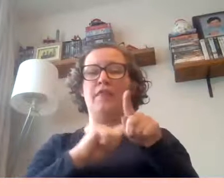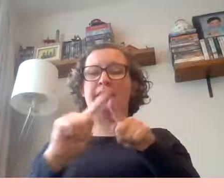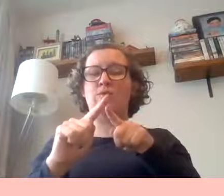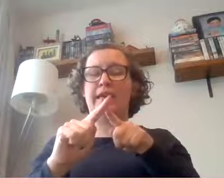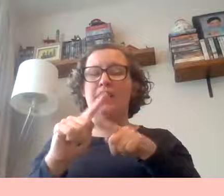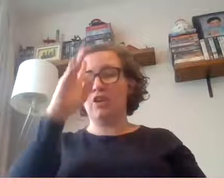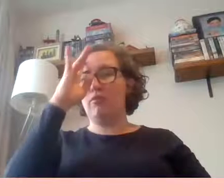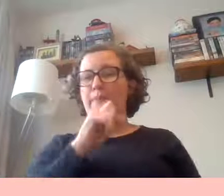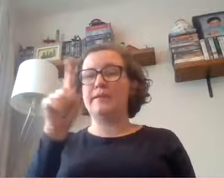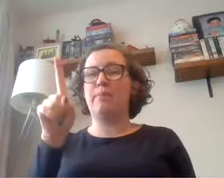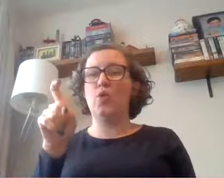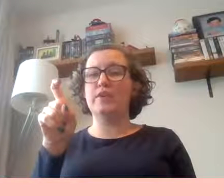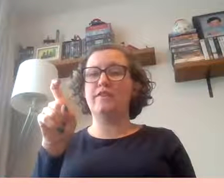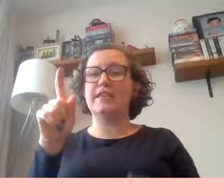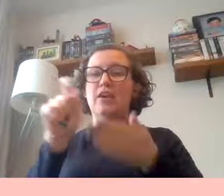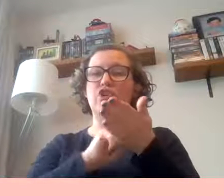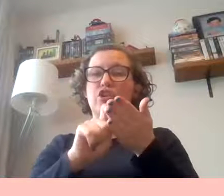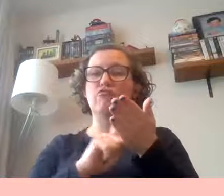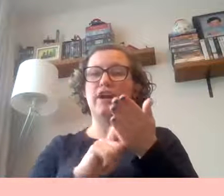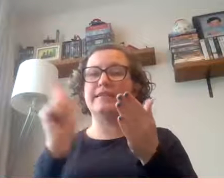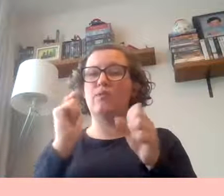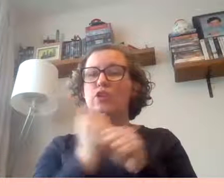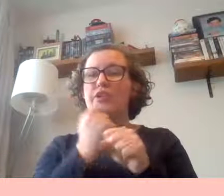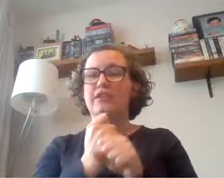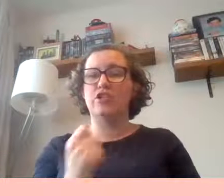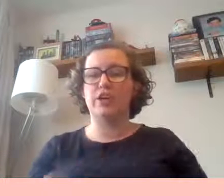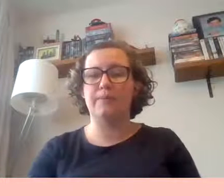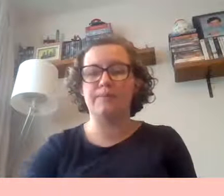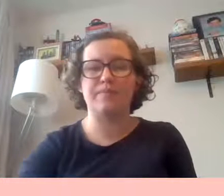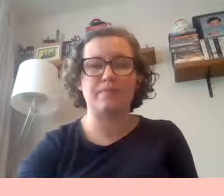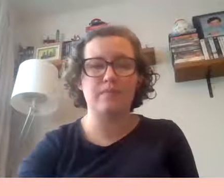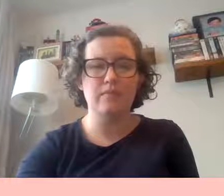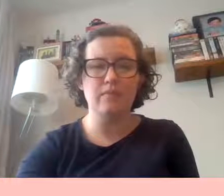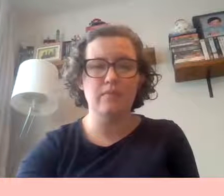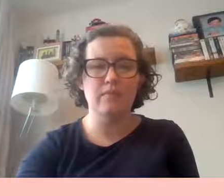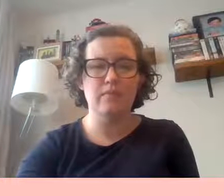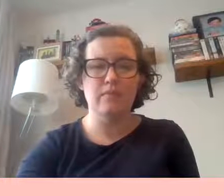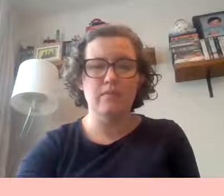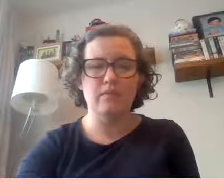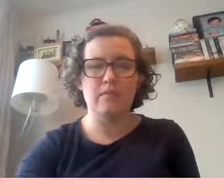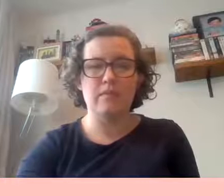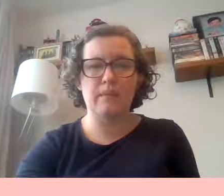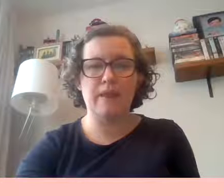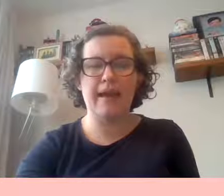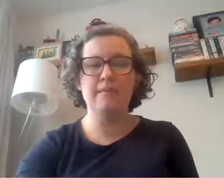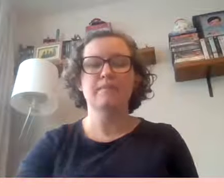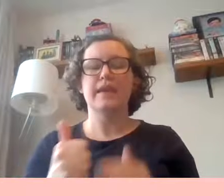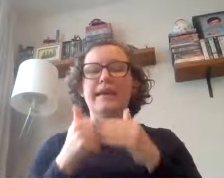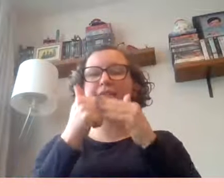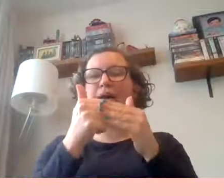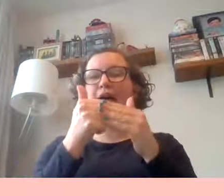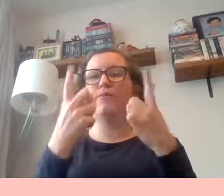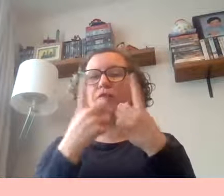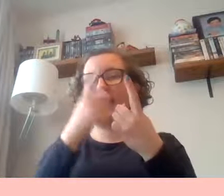work for this week remember to pause the video so you can write down what you need to do okay